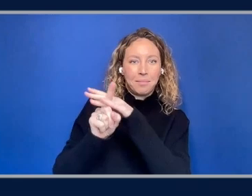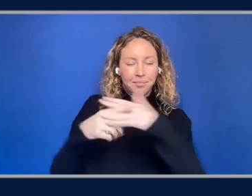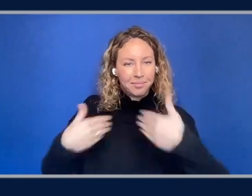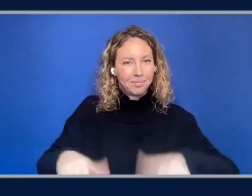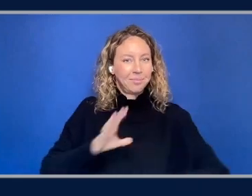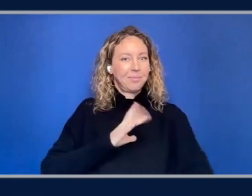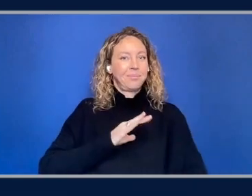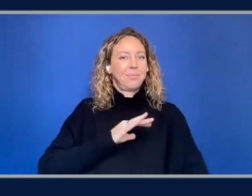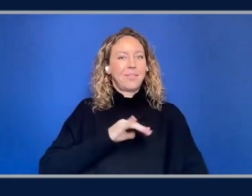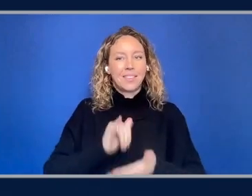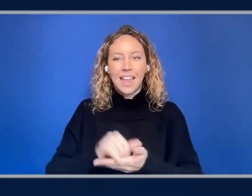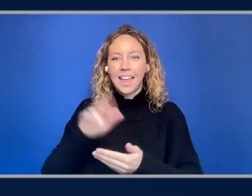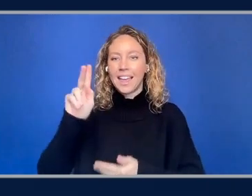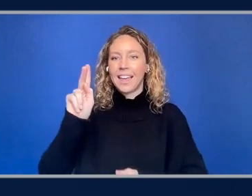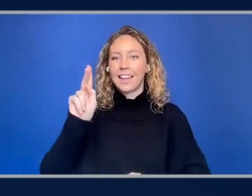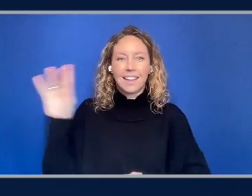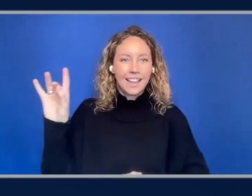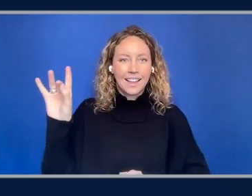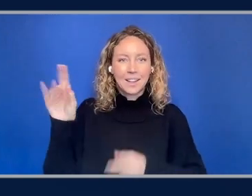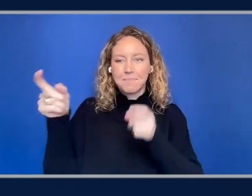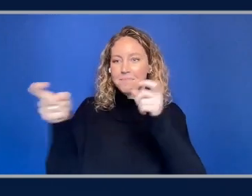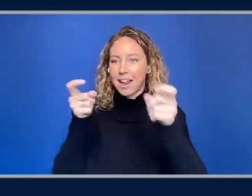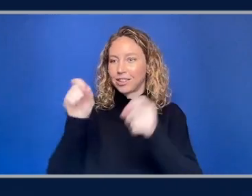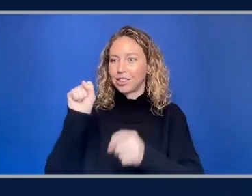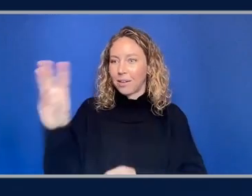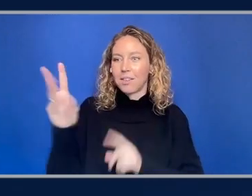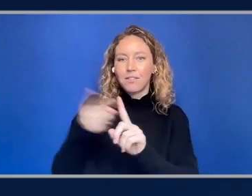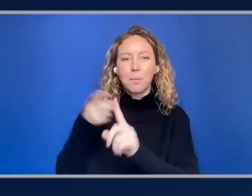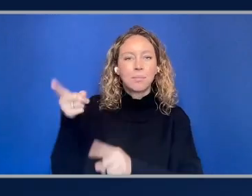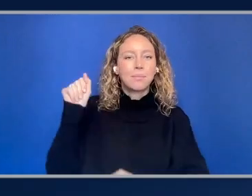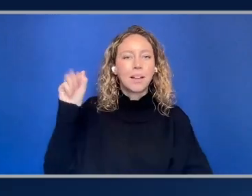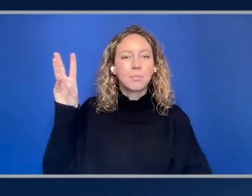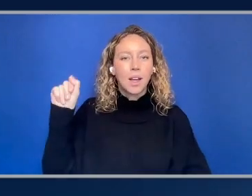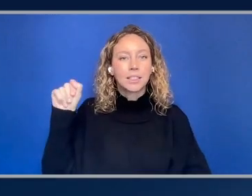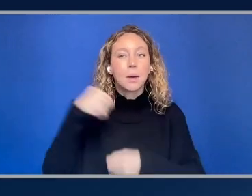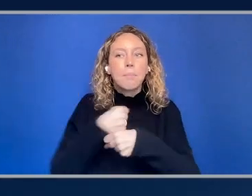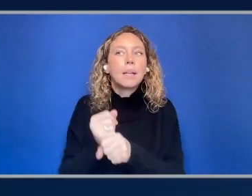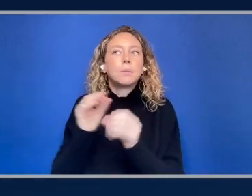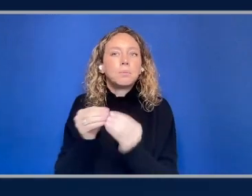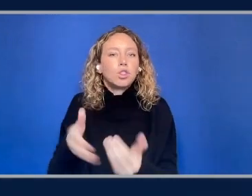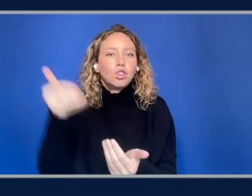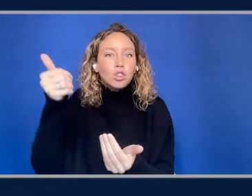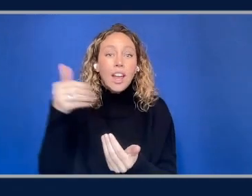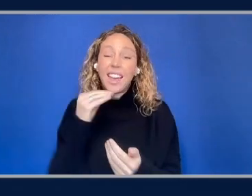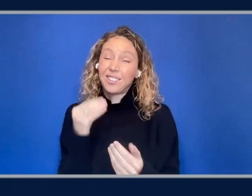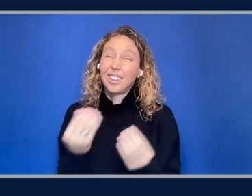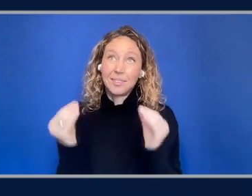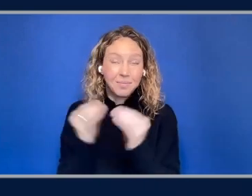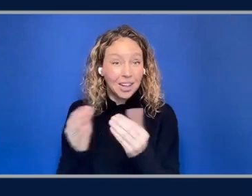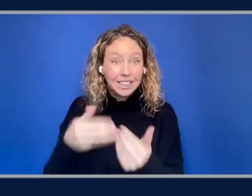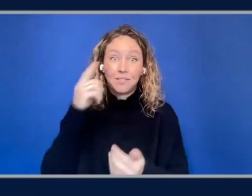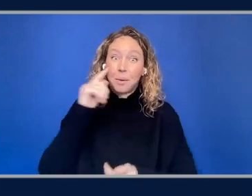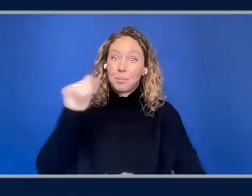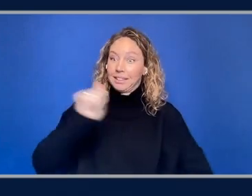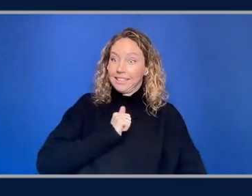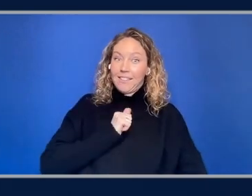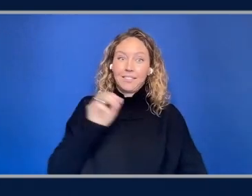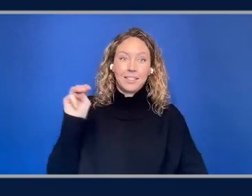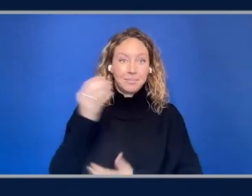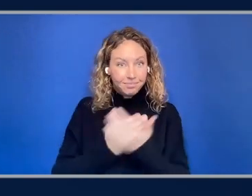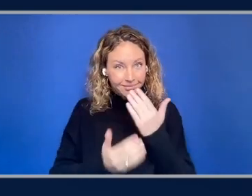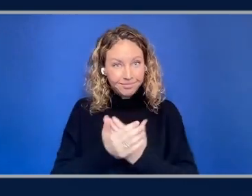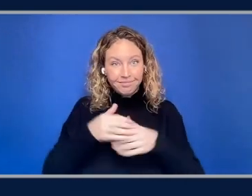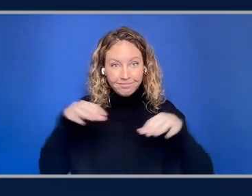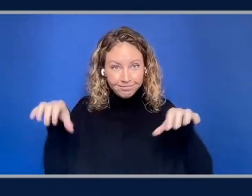service from AWS and makes things a little bit easier and arguably a lot easier from doing it manually. That's right. But there are